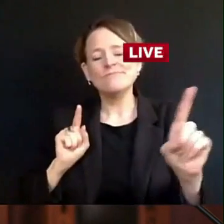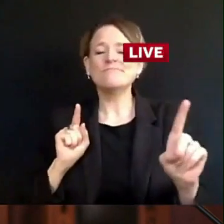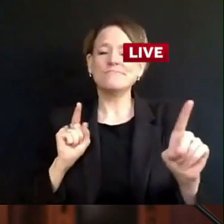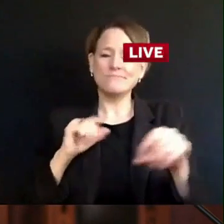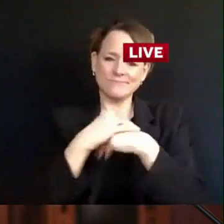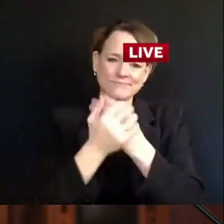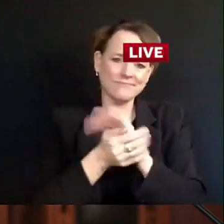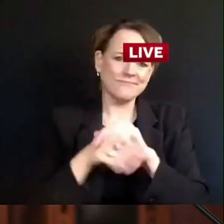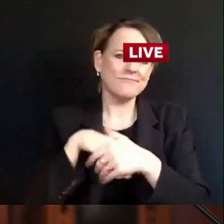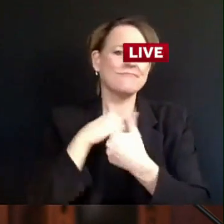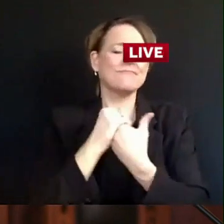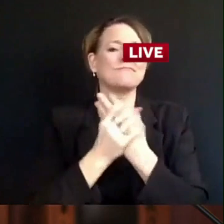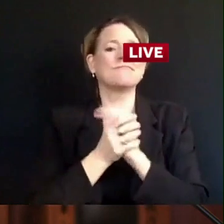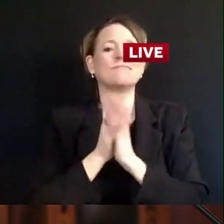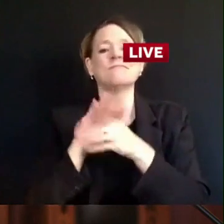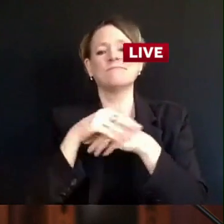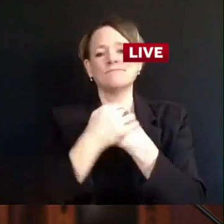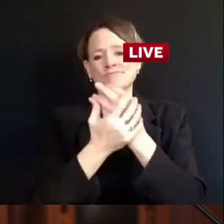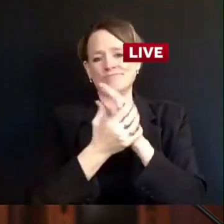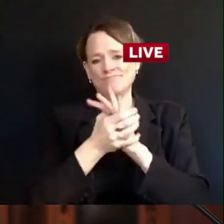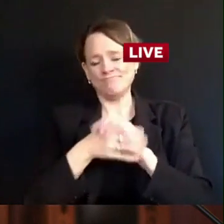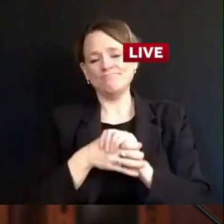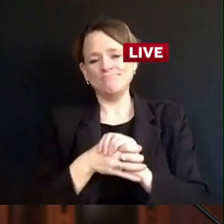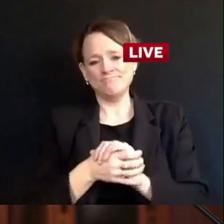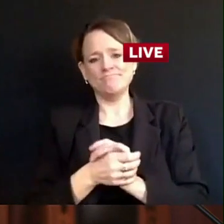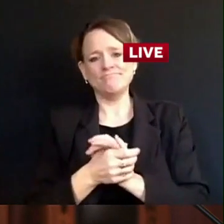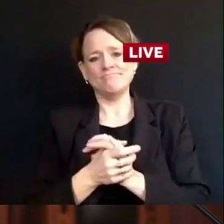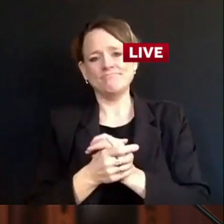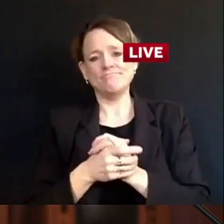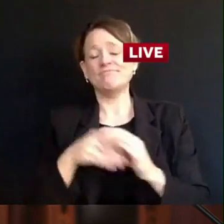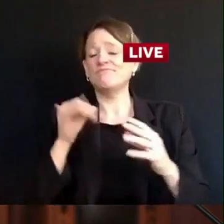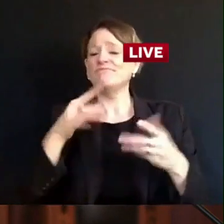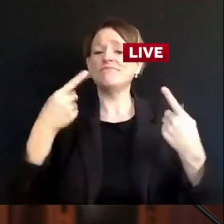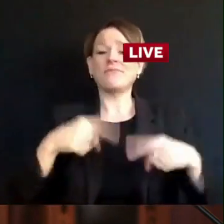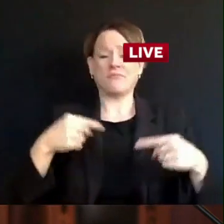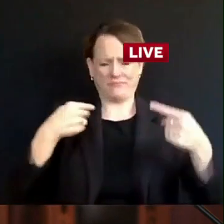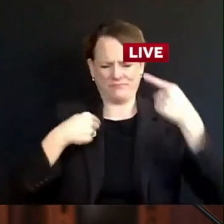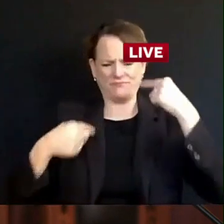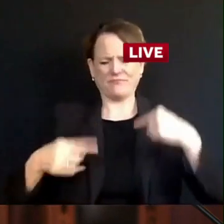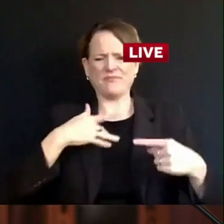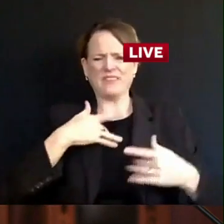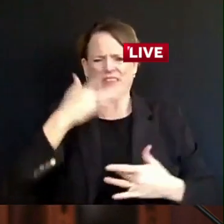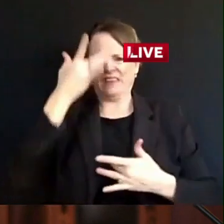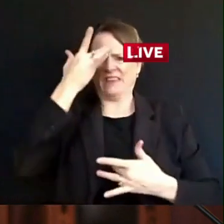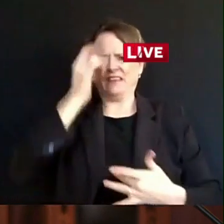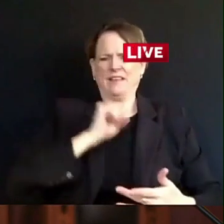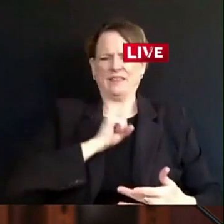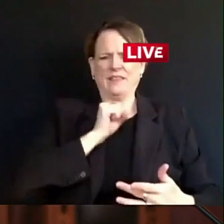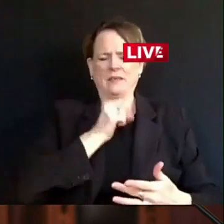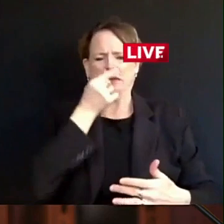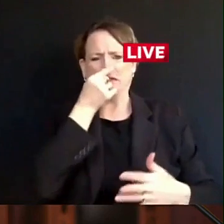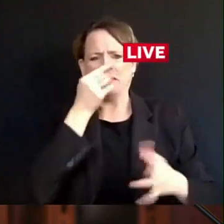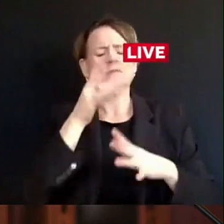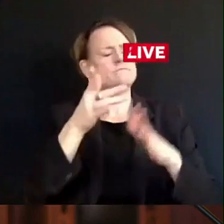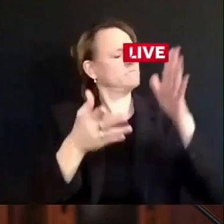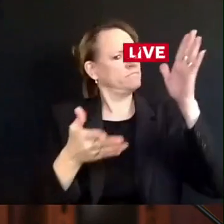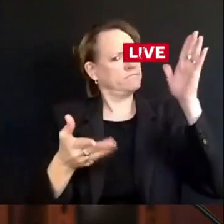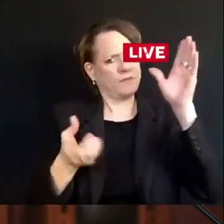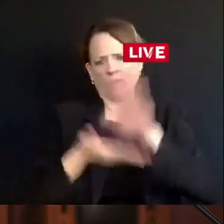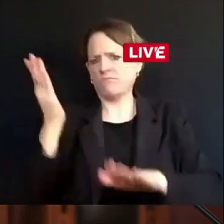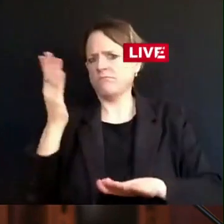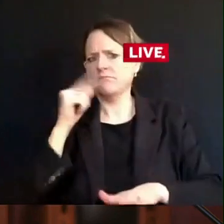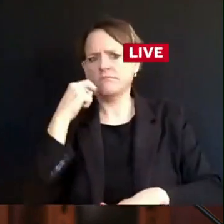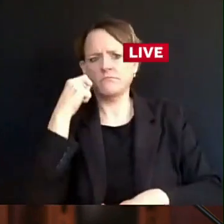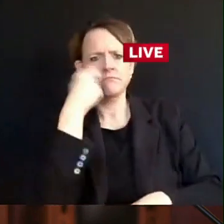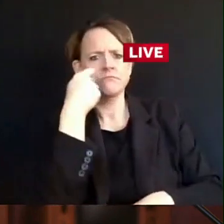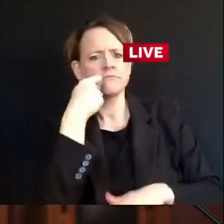to COVID-19, please get tested. Call your health care provider or go to dhs.wisconsin.gov